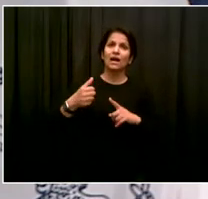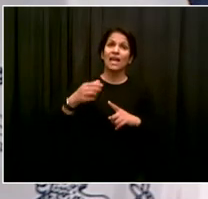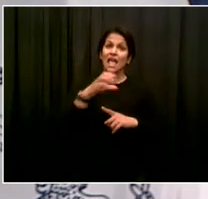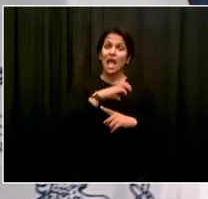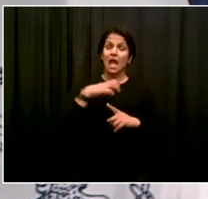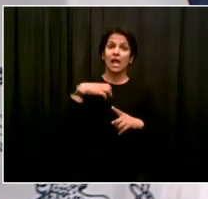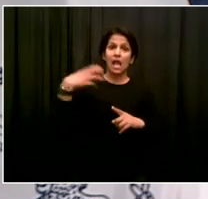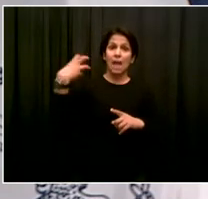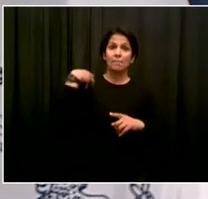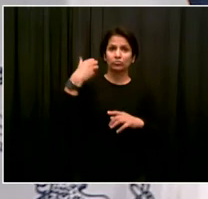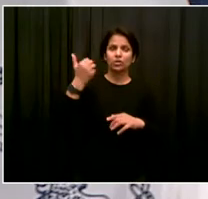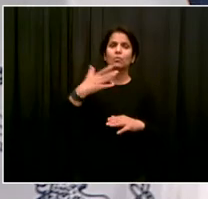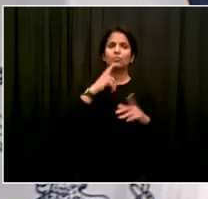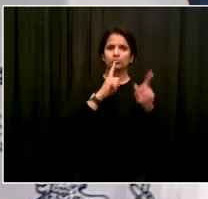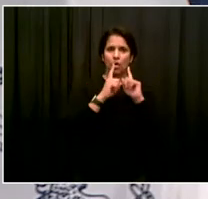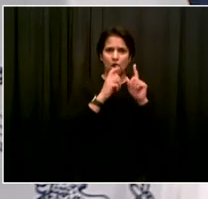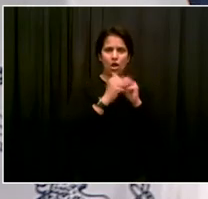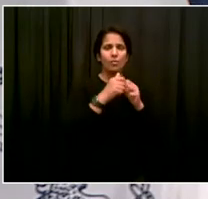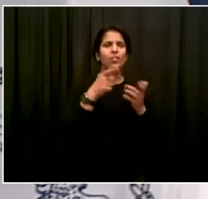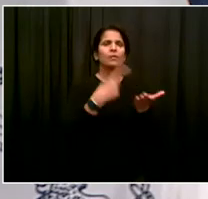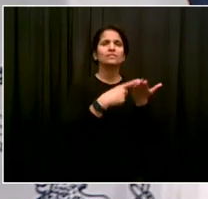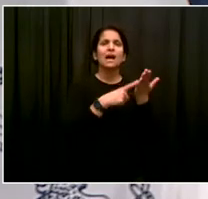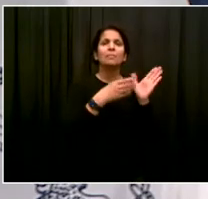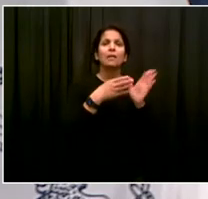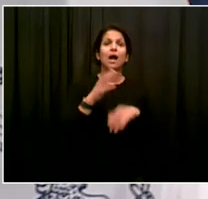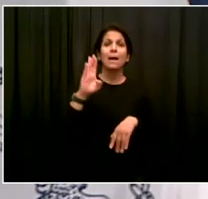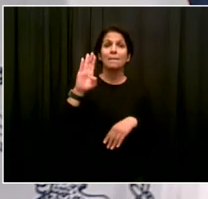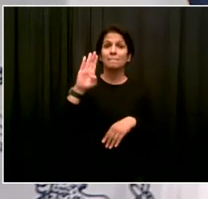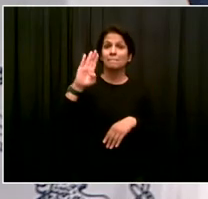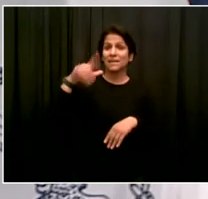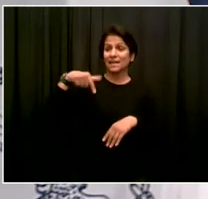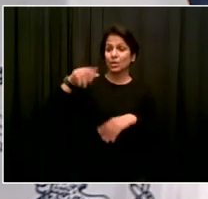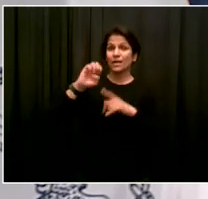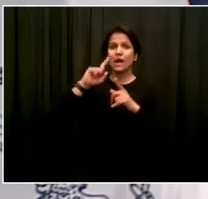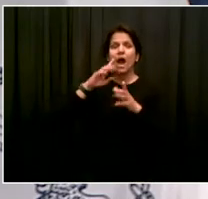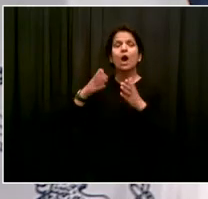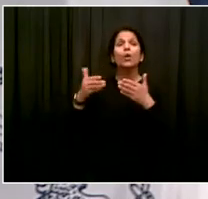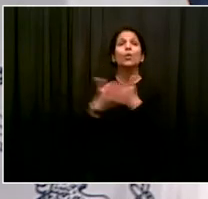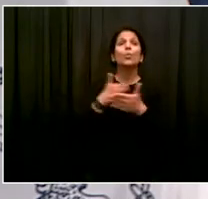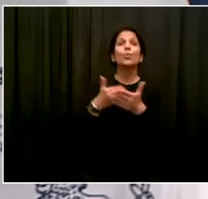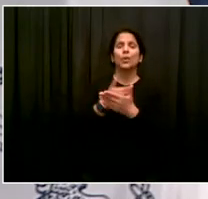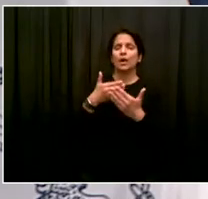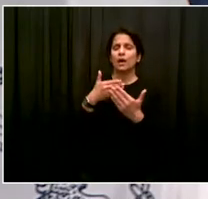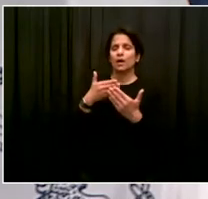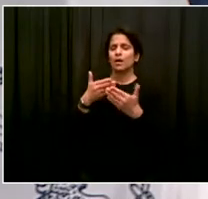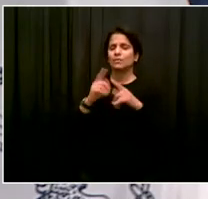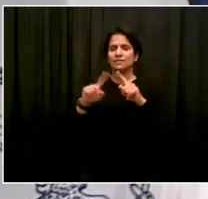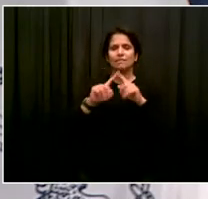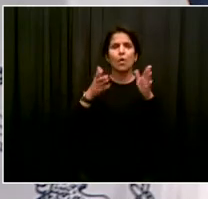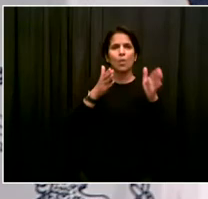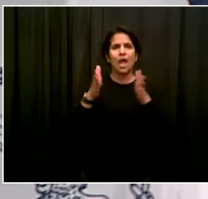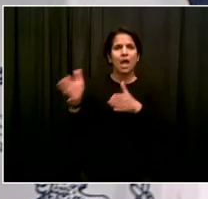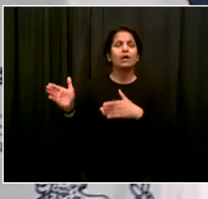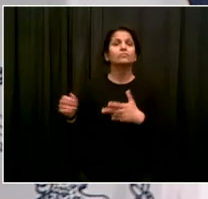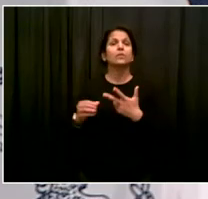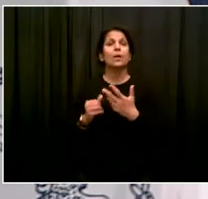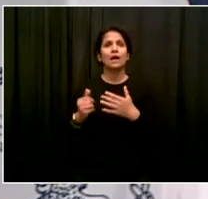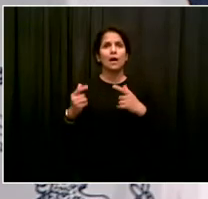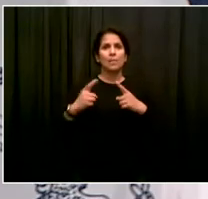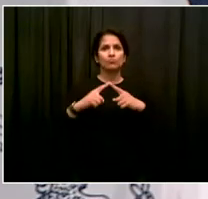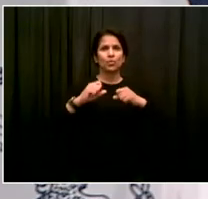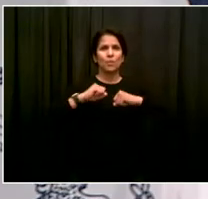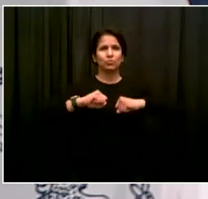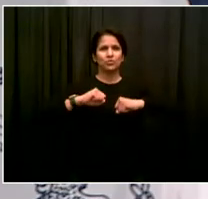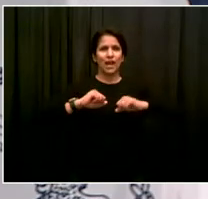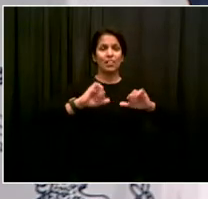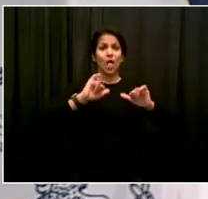vision for how to approach that. Obviously starting with protecting the BQE as we have it now and making sure it's available